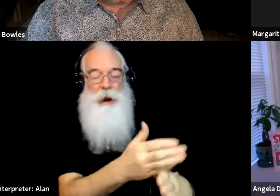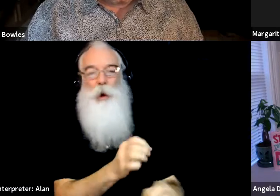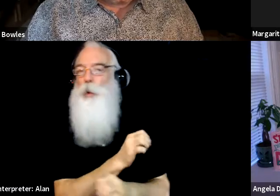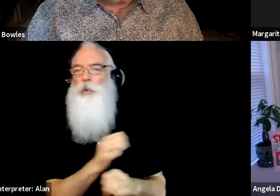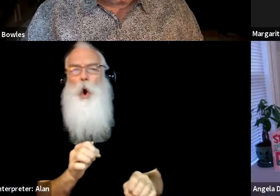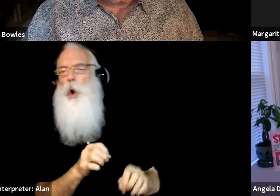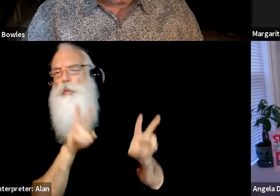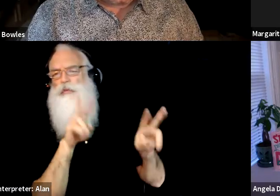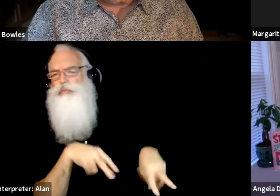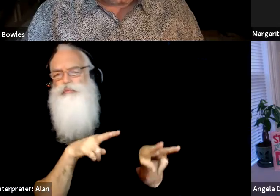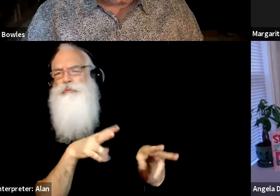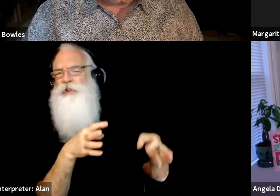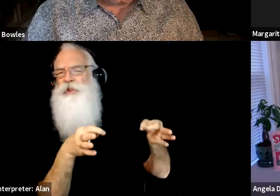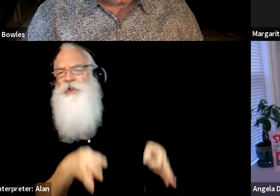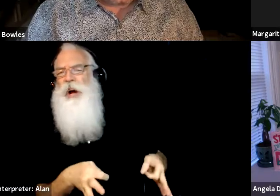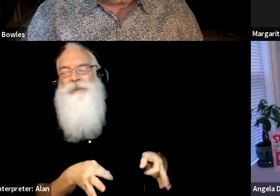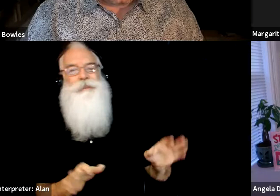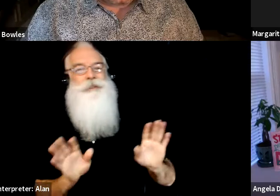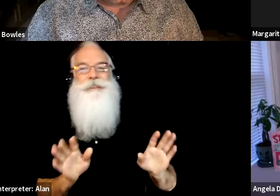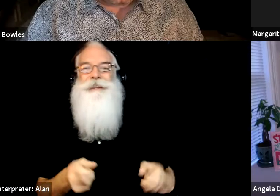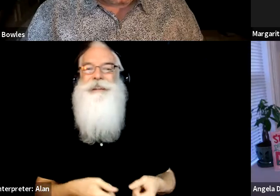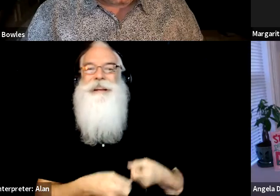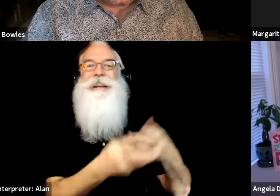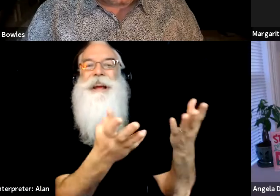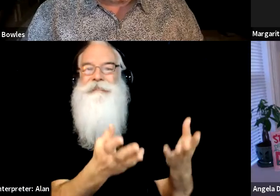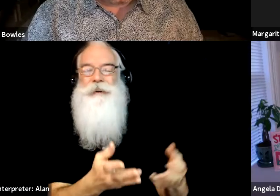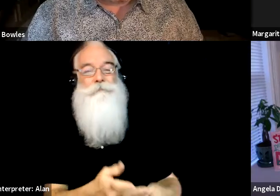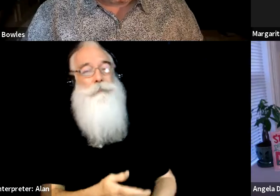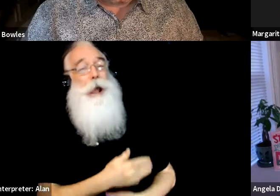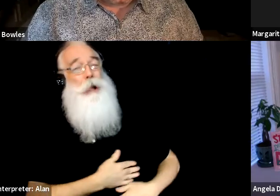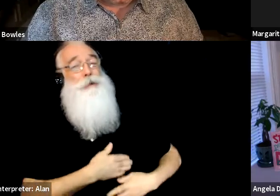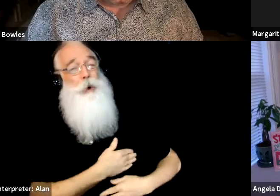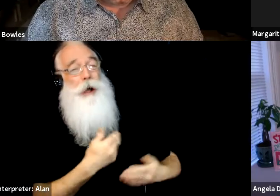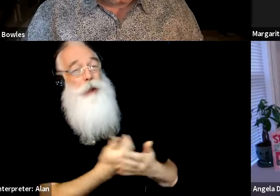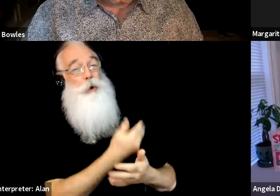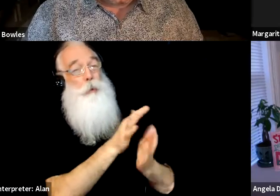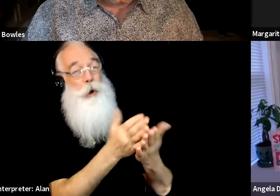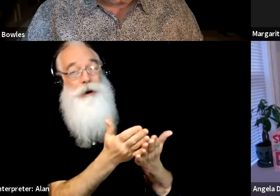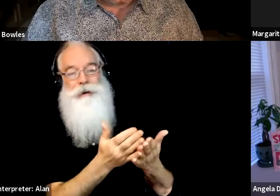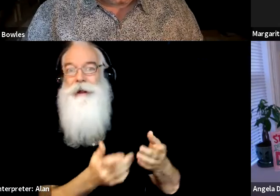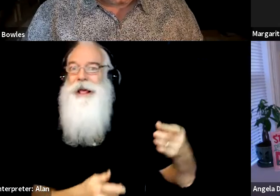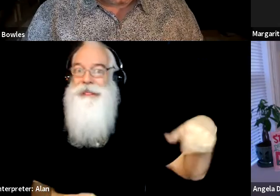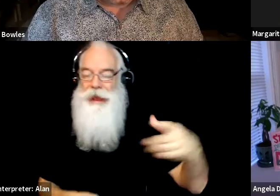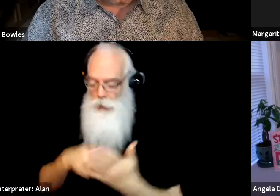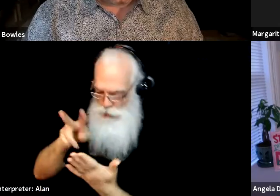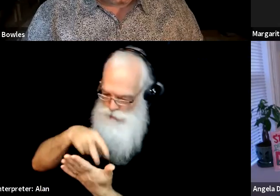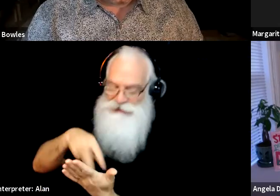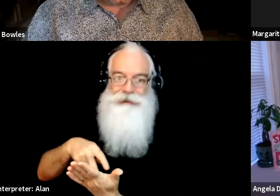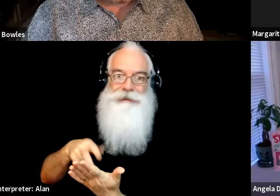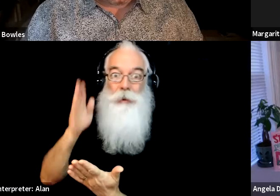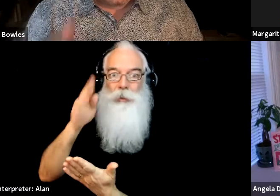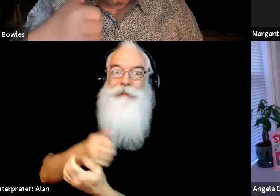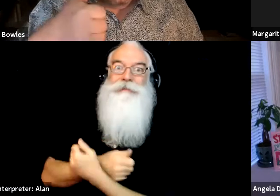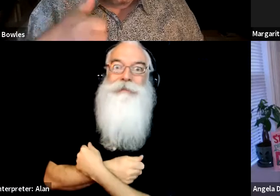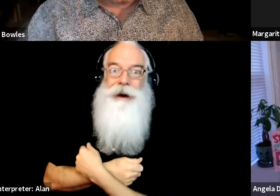and just said, enjoy this new book, the majority of them would love it and recommend it to somebody else. They just need to be made aware that they exist.